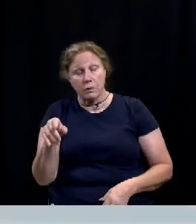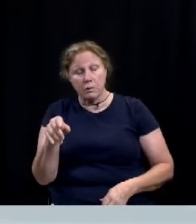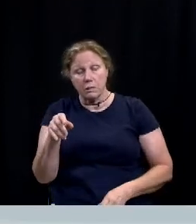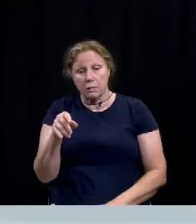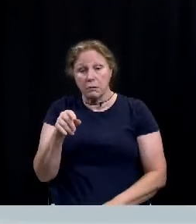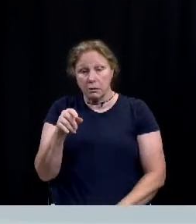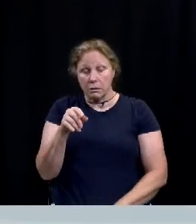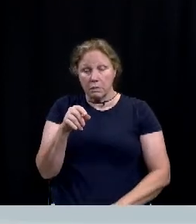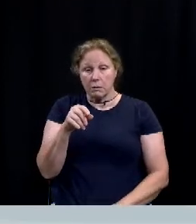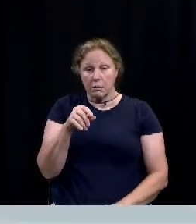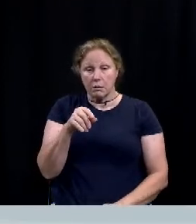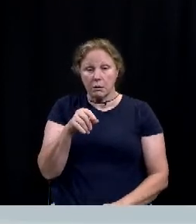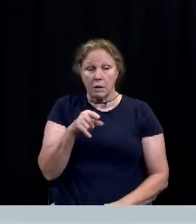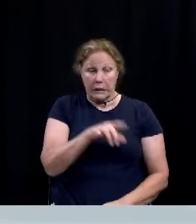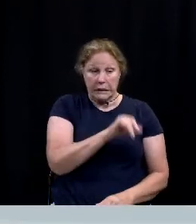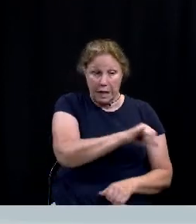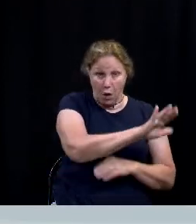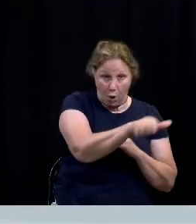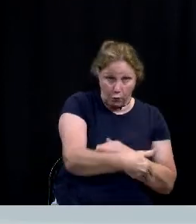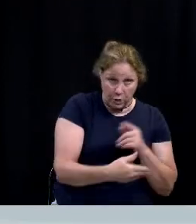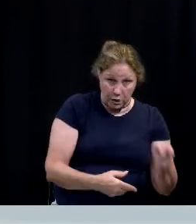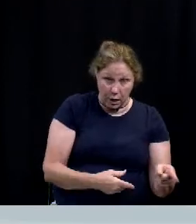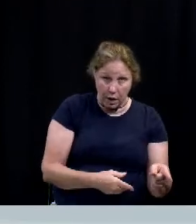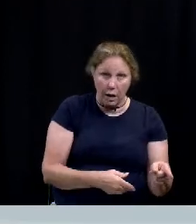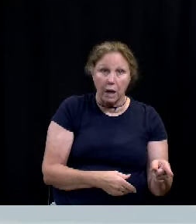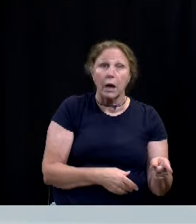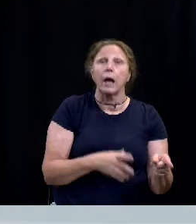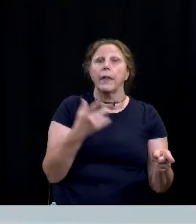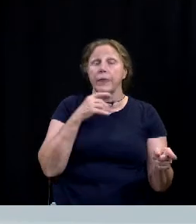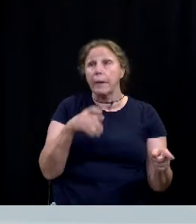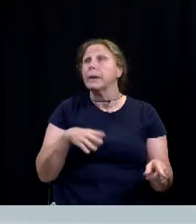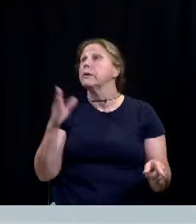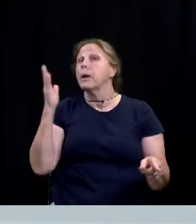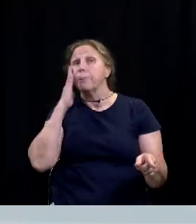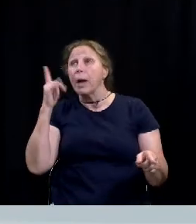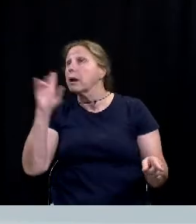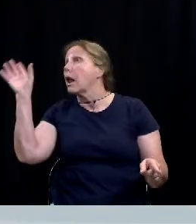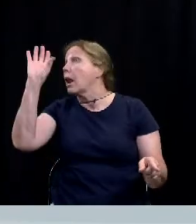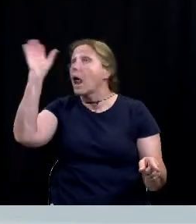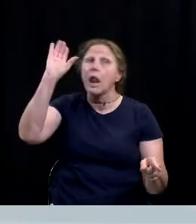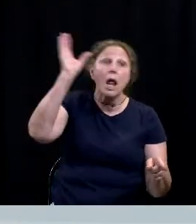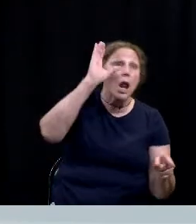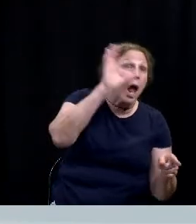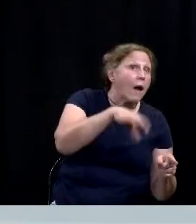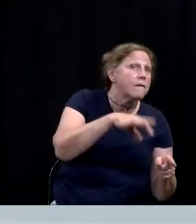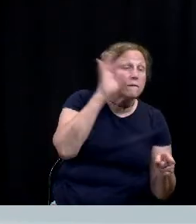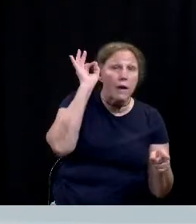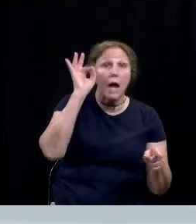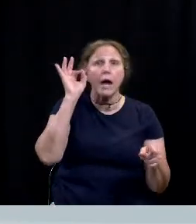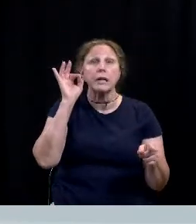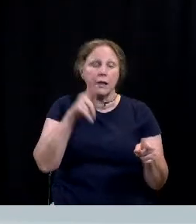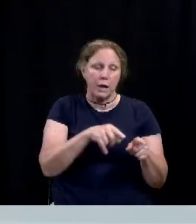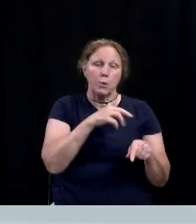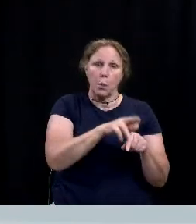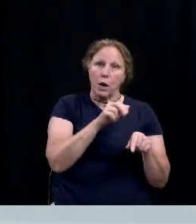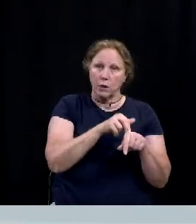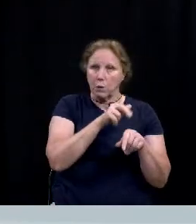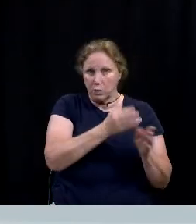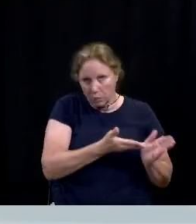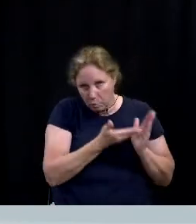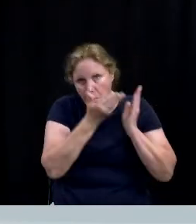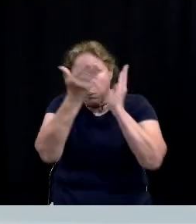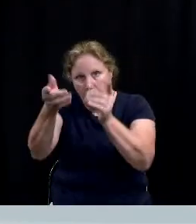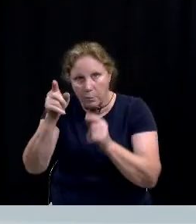to need inpatient treatment a bed in the state system or private provider must be identified and the originating agency is required to provide transportation